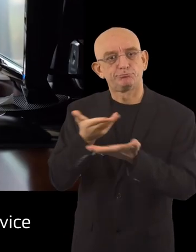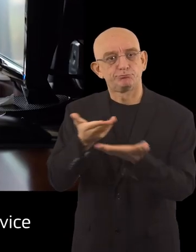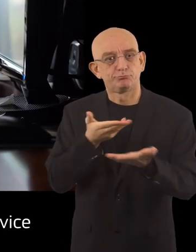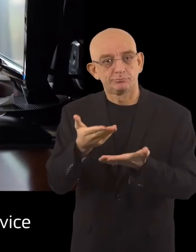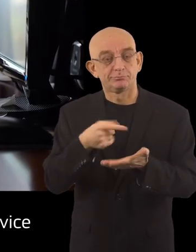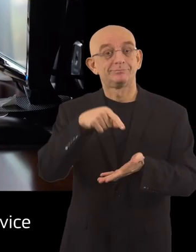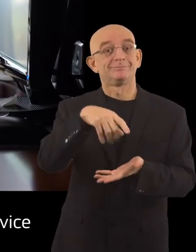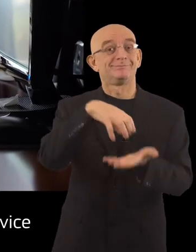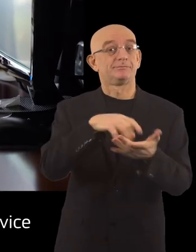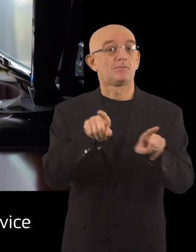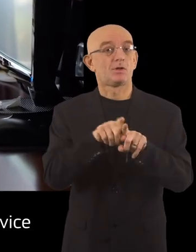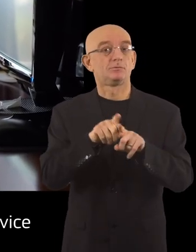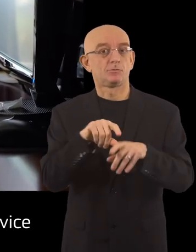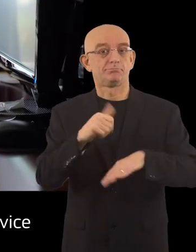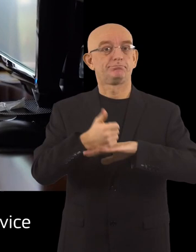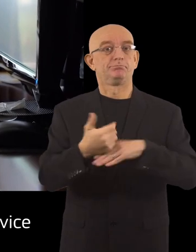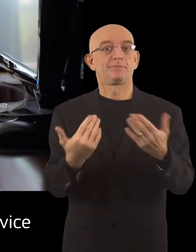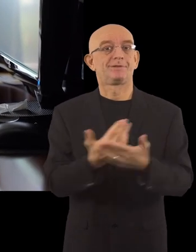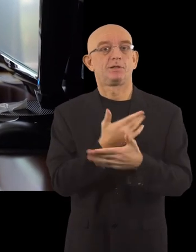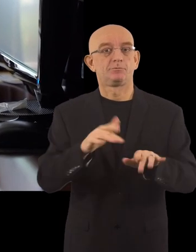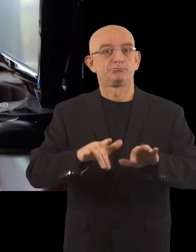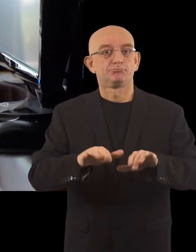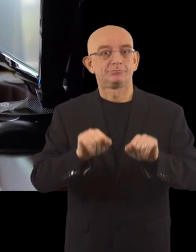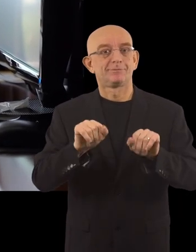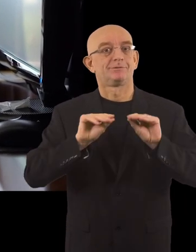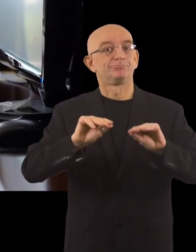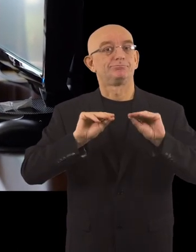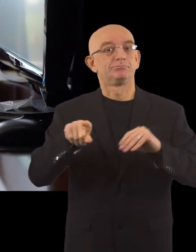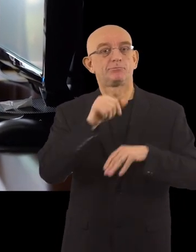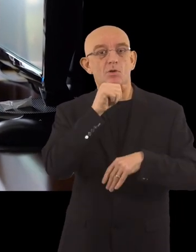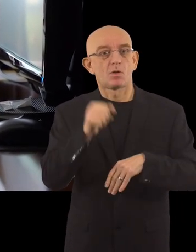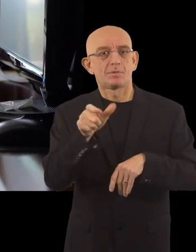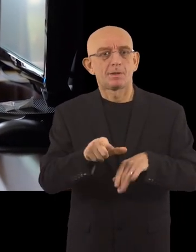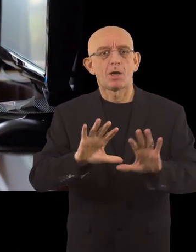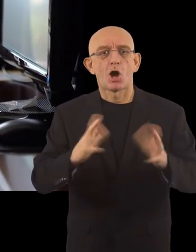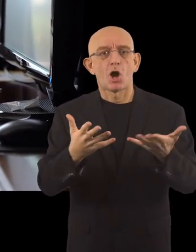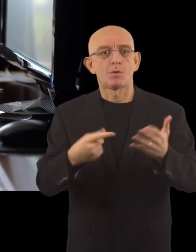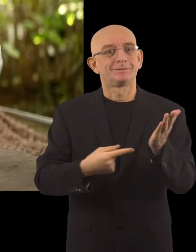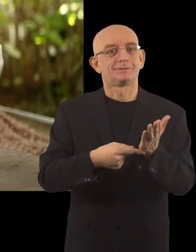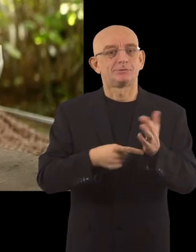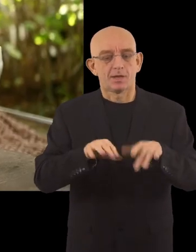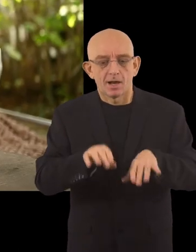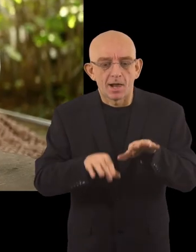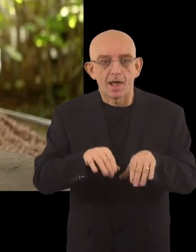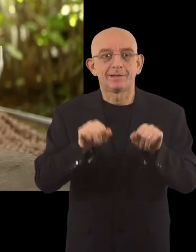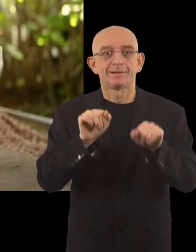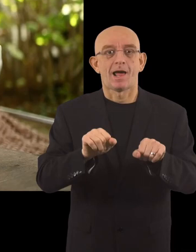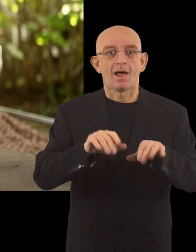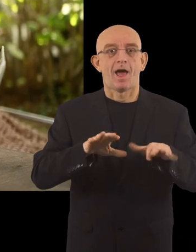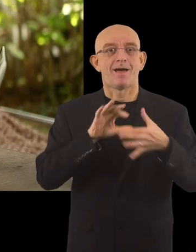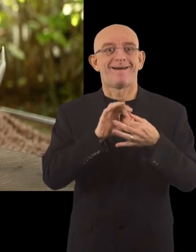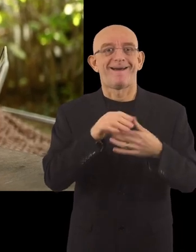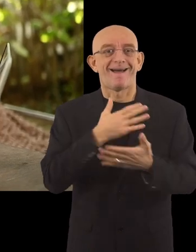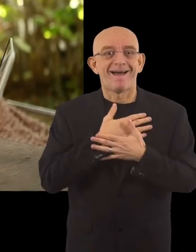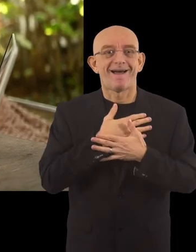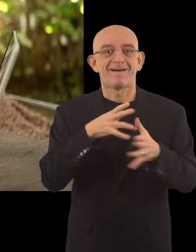The city also launched a digital advice service aimed at teaching older people how to use technology. This service allowed them to